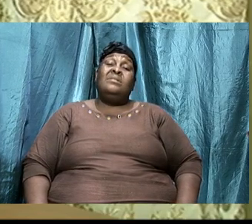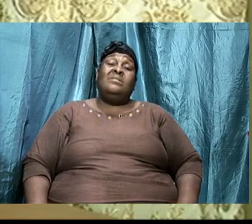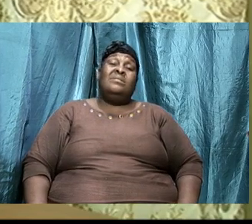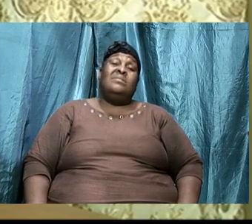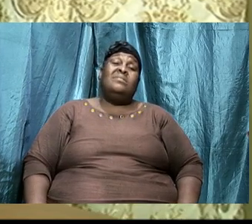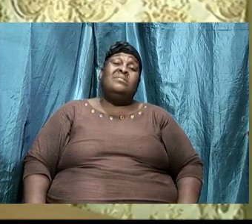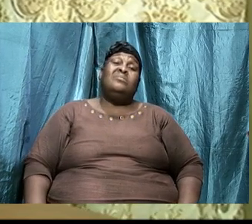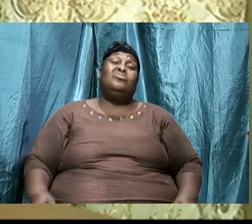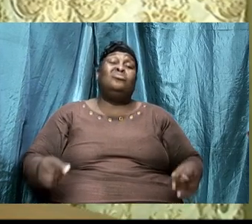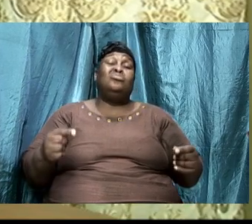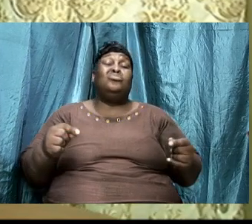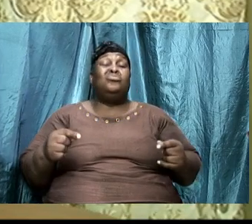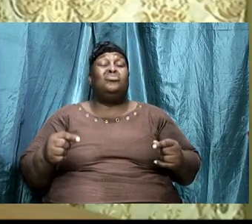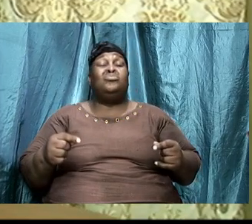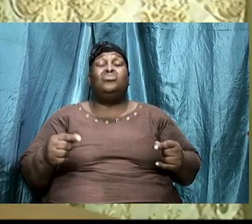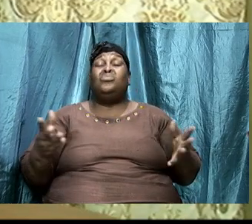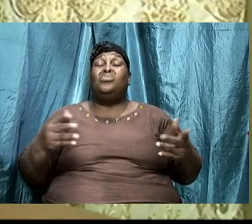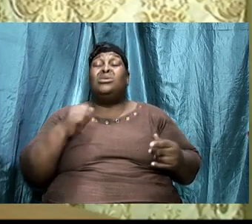what they told him not to do